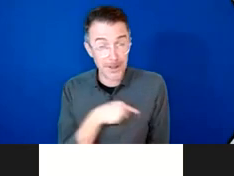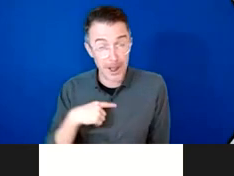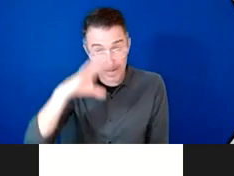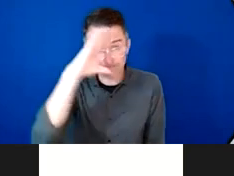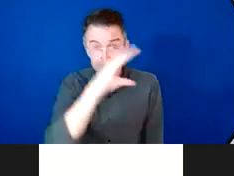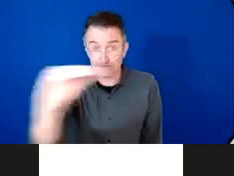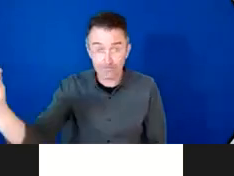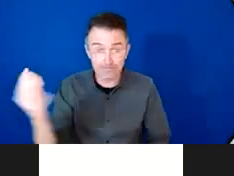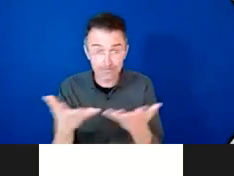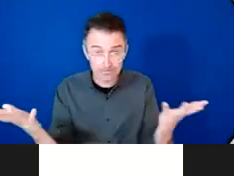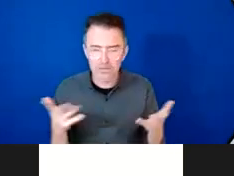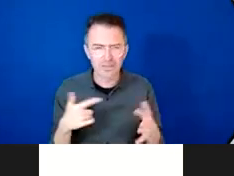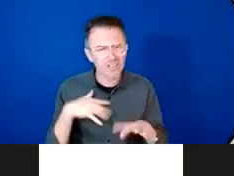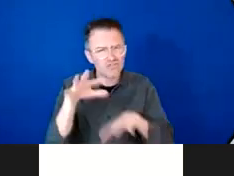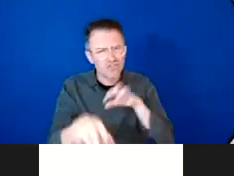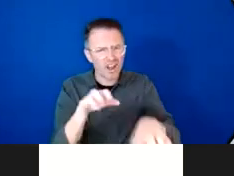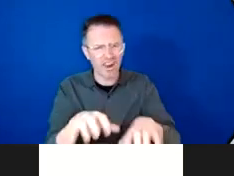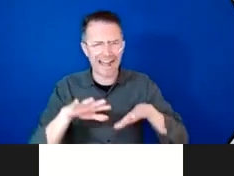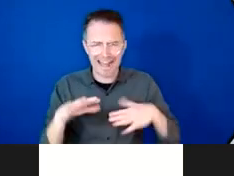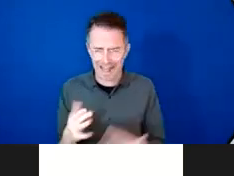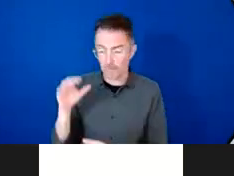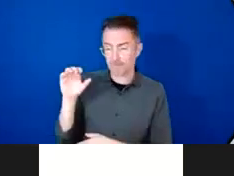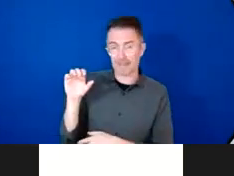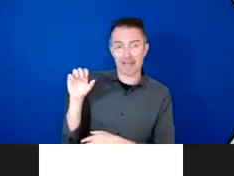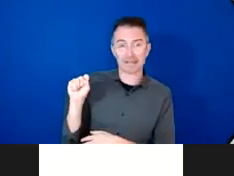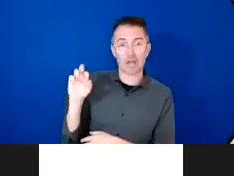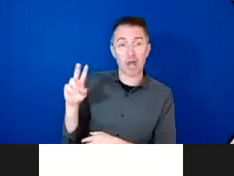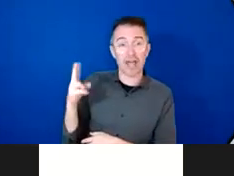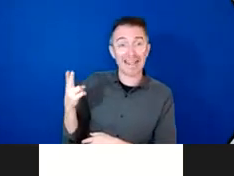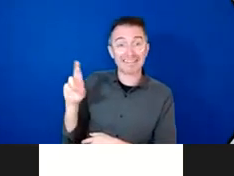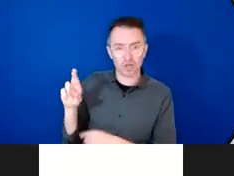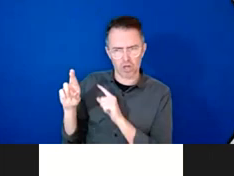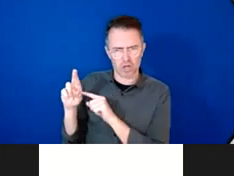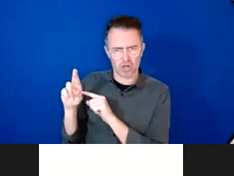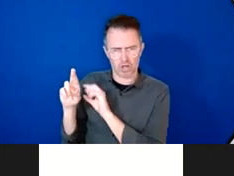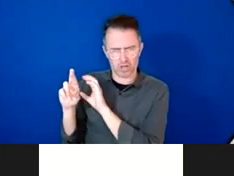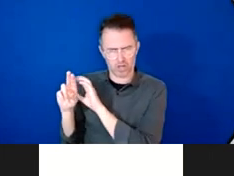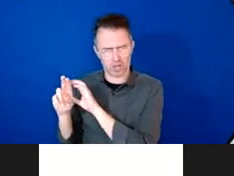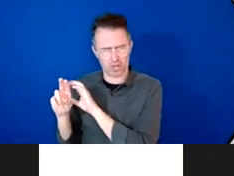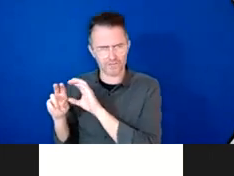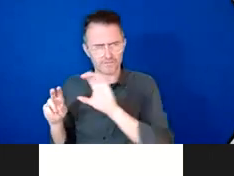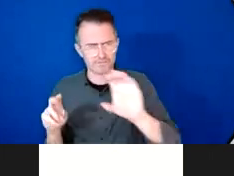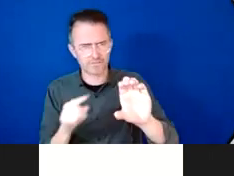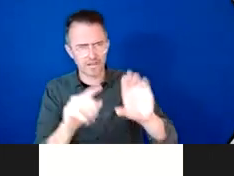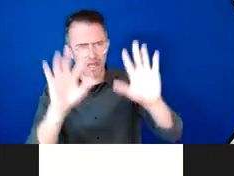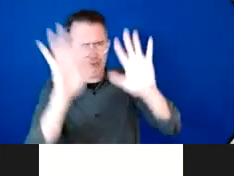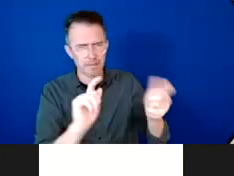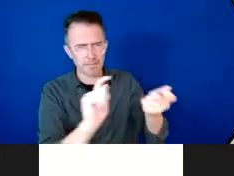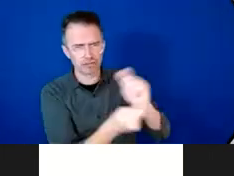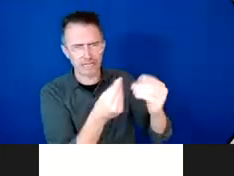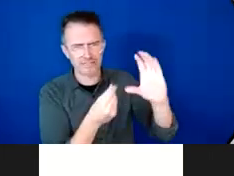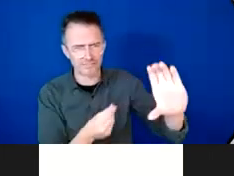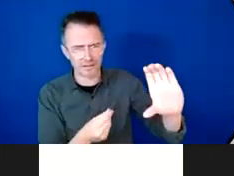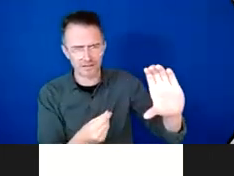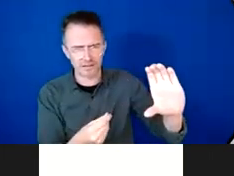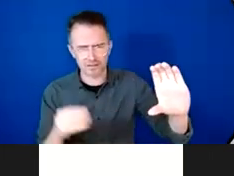Fund and mobilise resources because of the scale of the funding that they want to do because of the complexity of the application process because of the needs for the